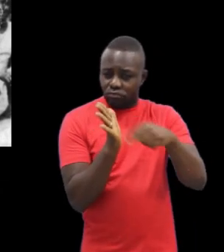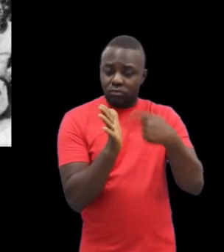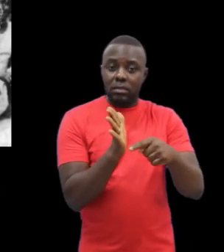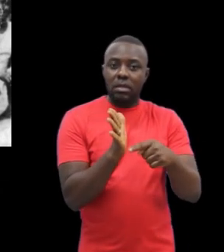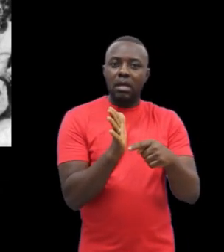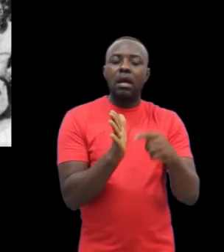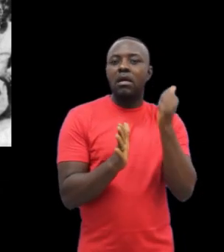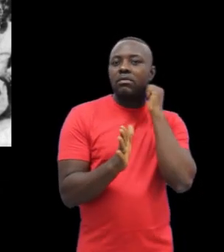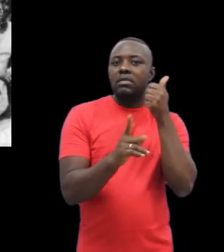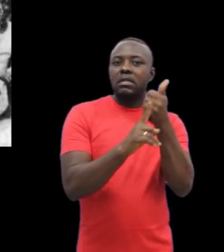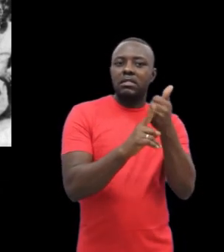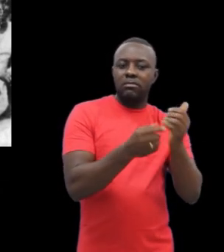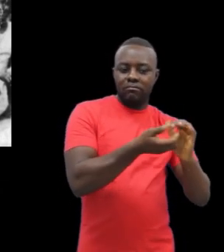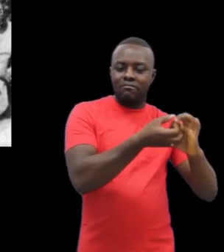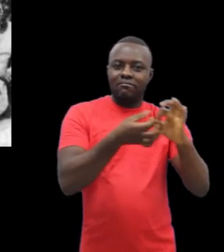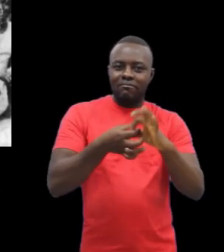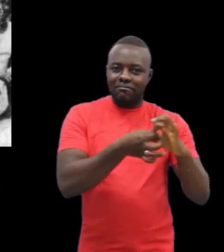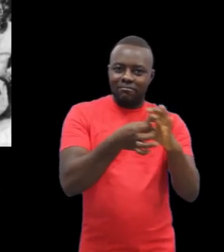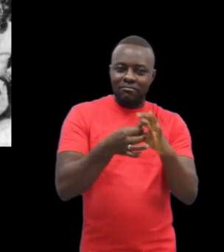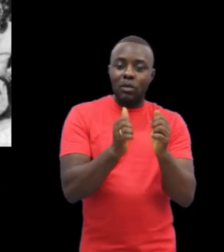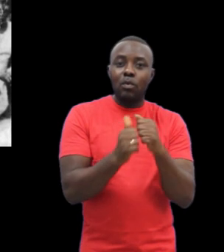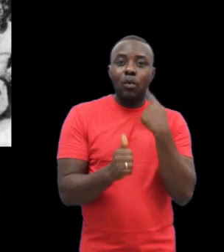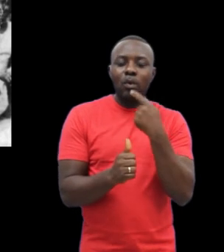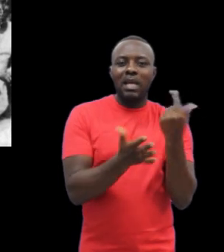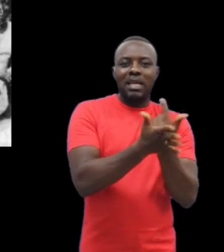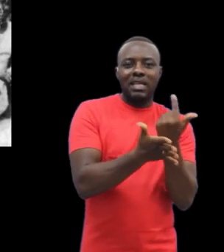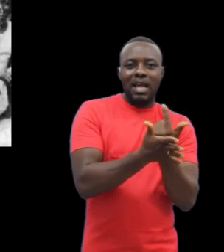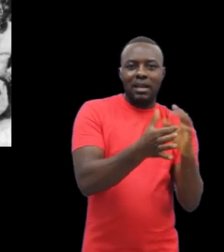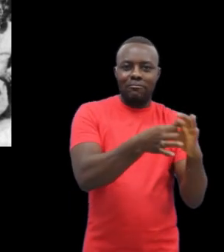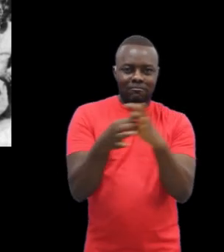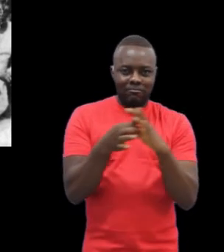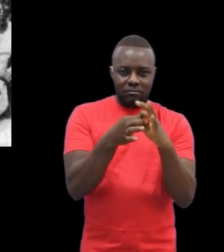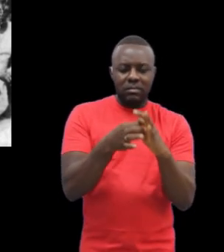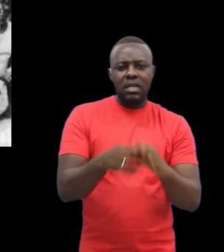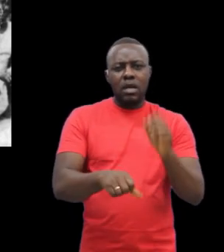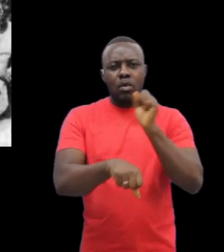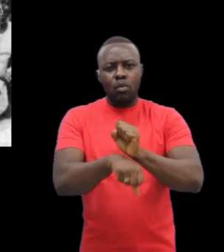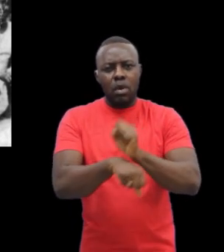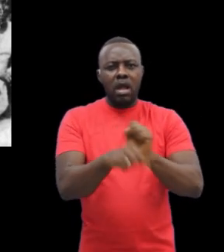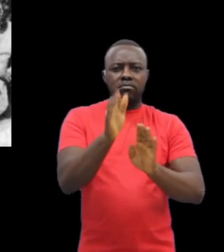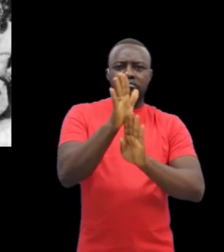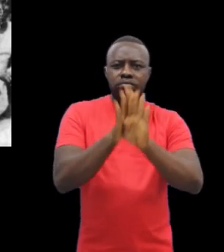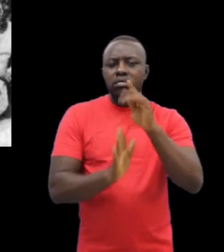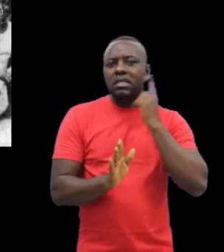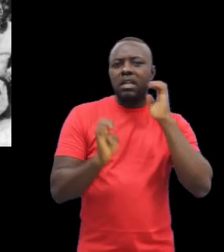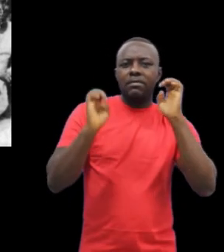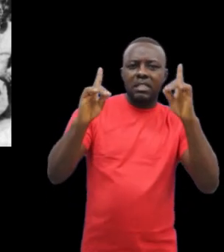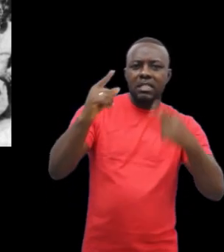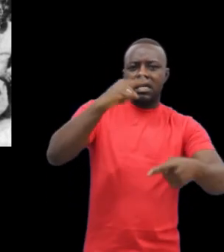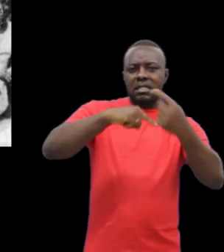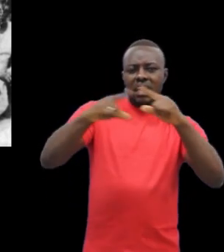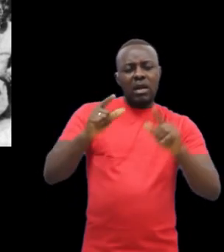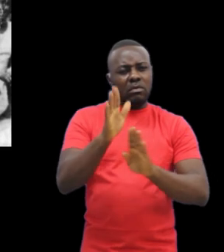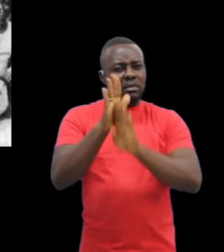across much of Africa. Foster and Ghanaians came together to make timely and significant contribution to the deaf education and